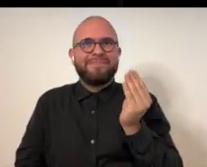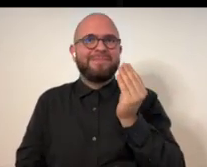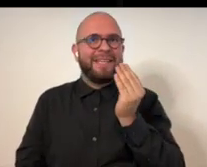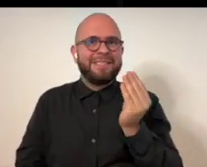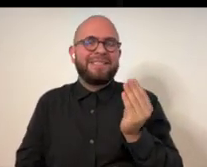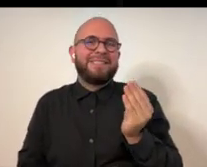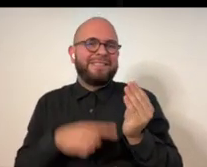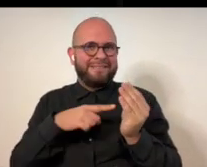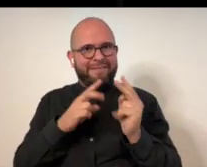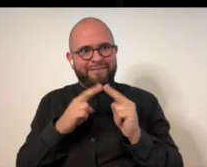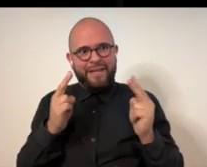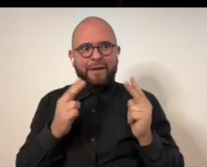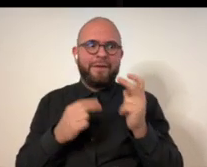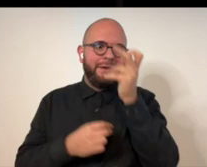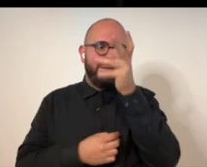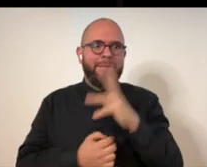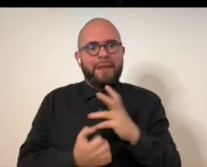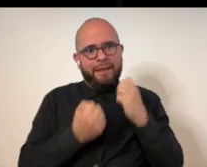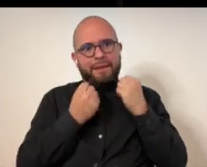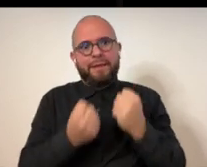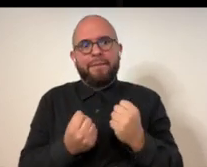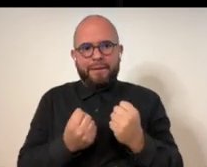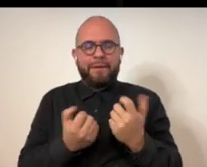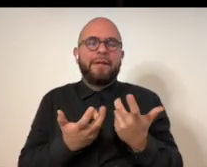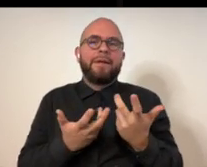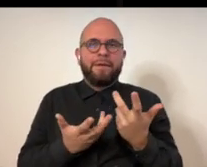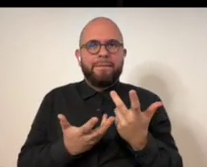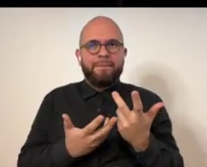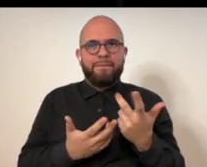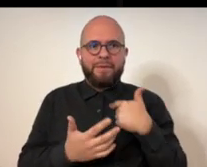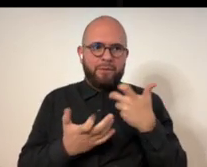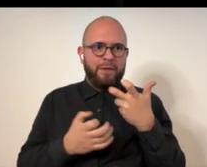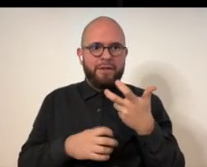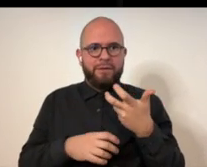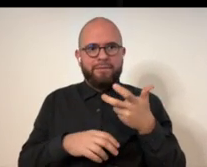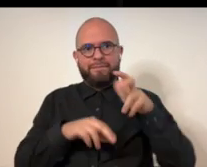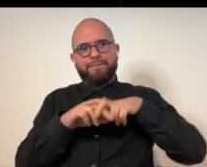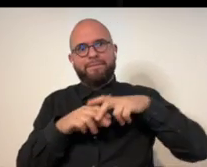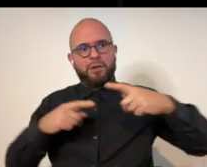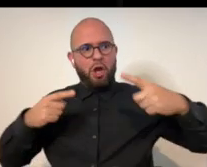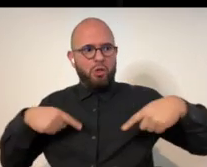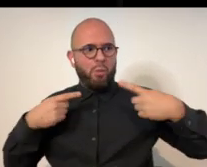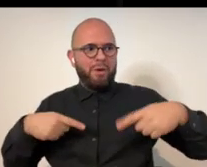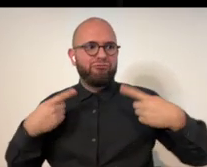kiss, which is very male dominant and, uh,